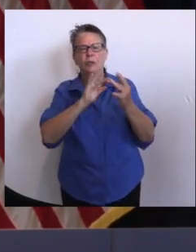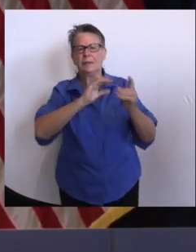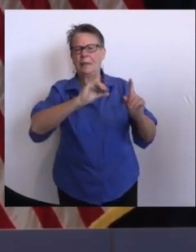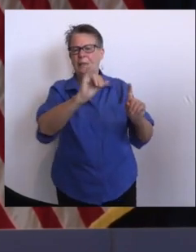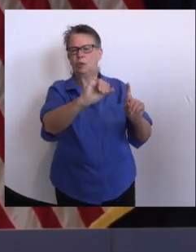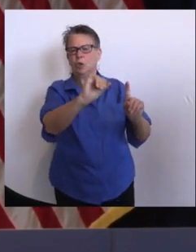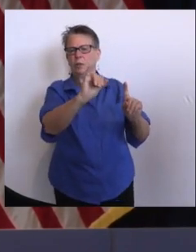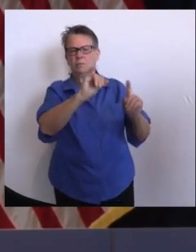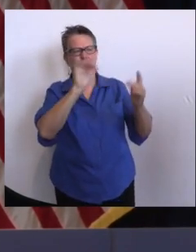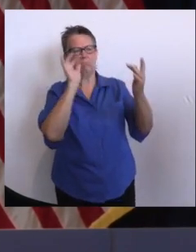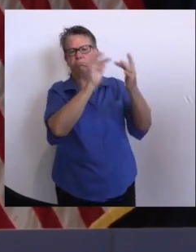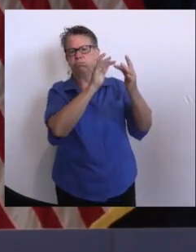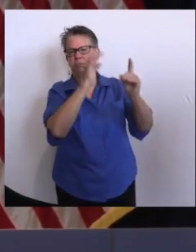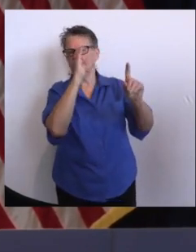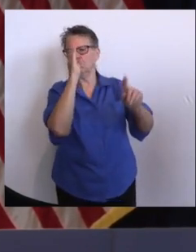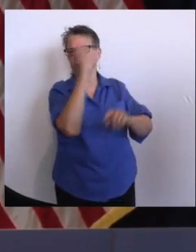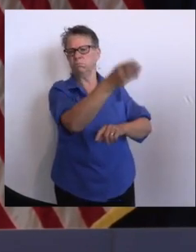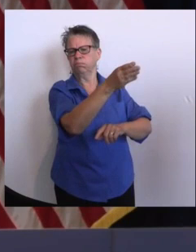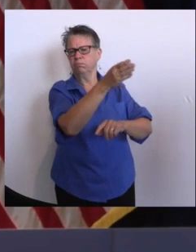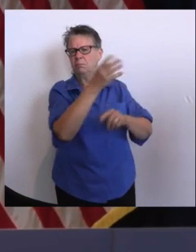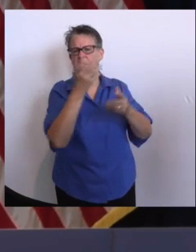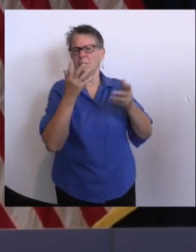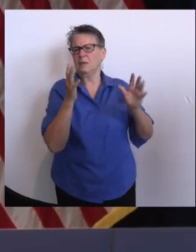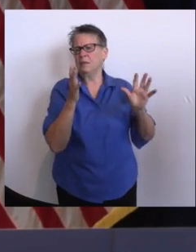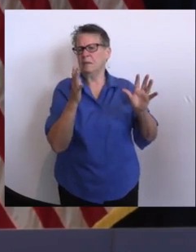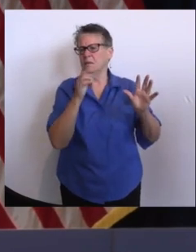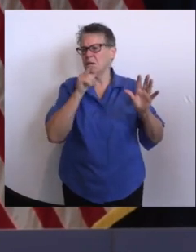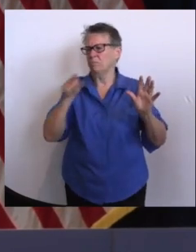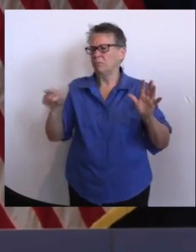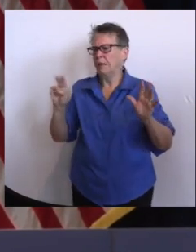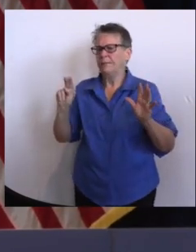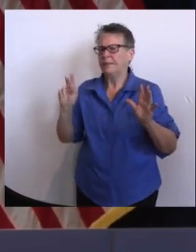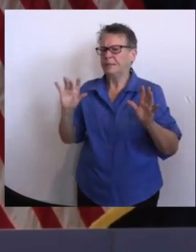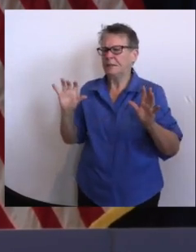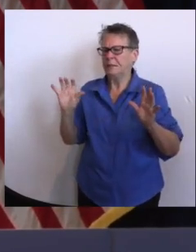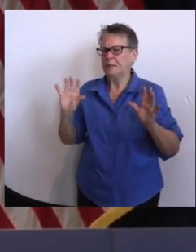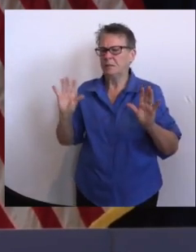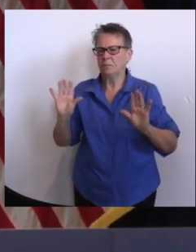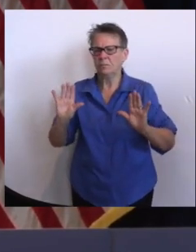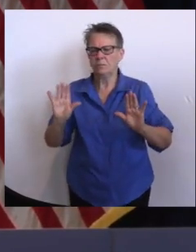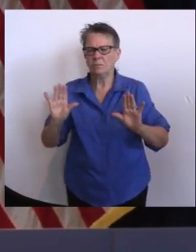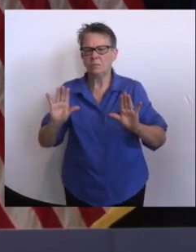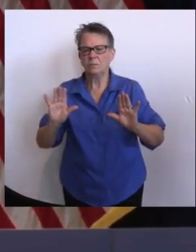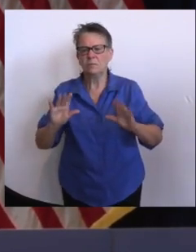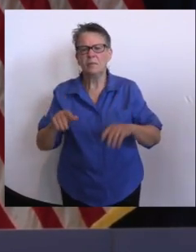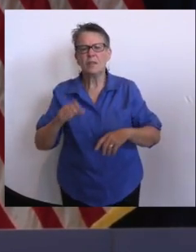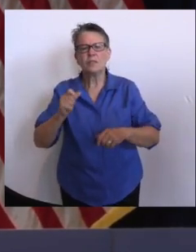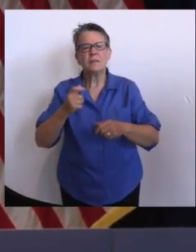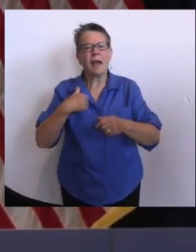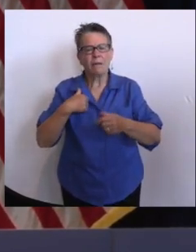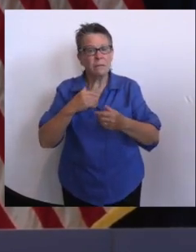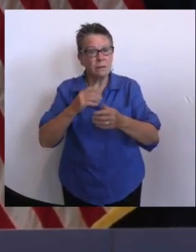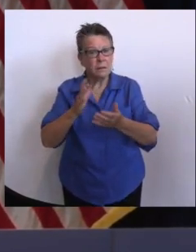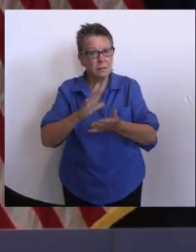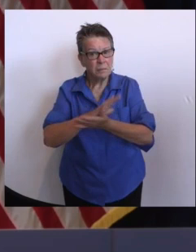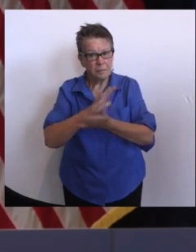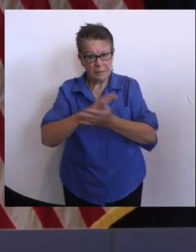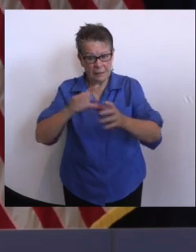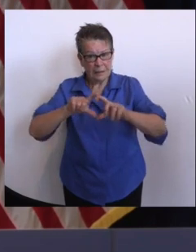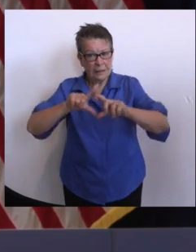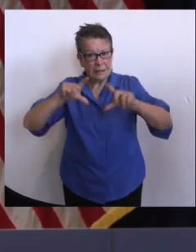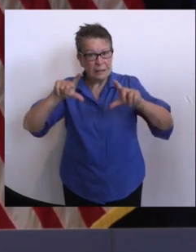titers are between the insurance company or the city and motor vehicle weeks after the vehicle owner situation is resolved. So